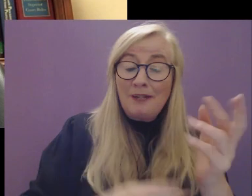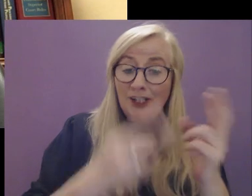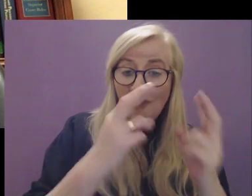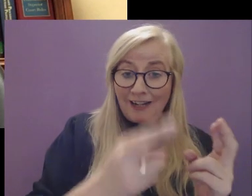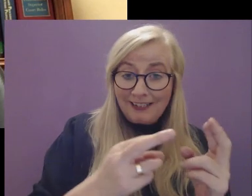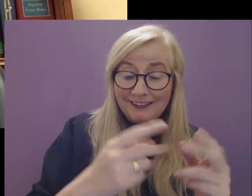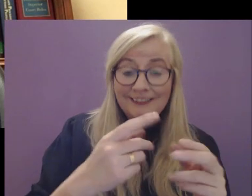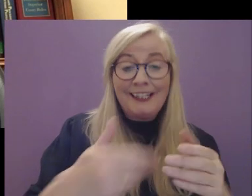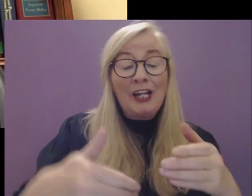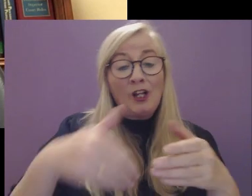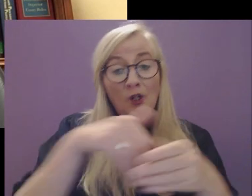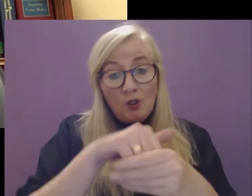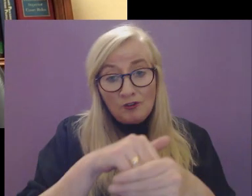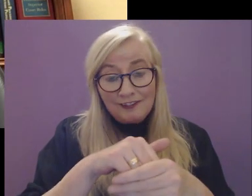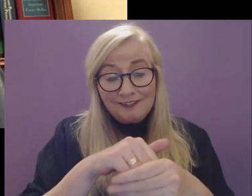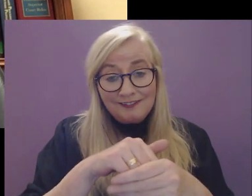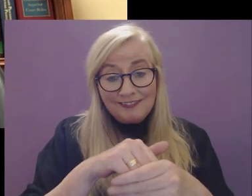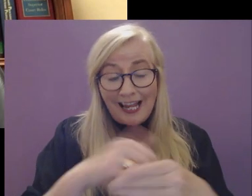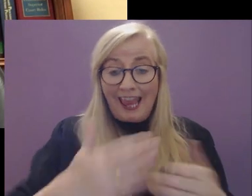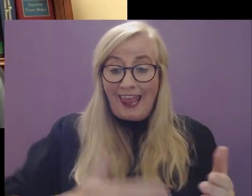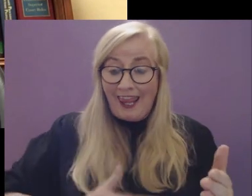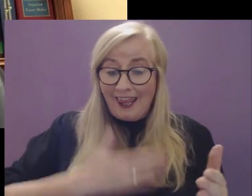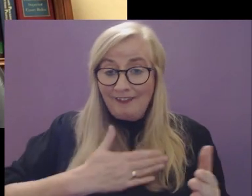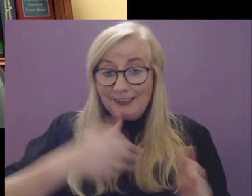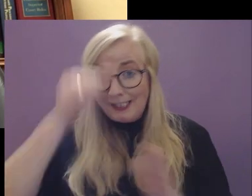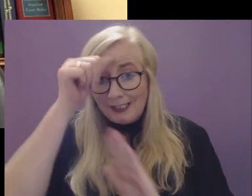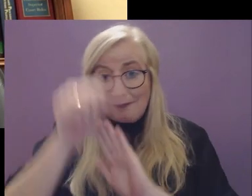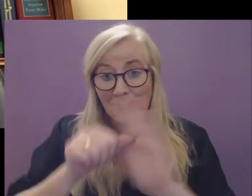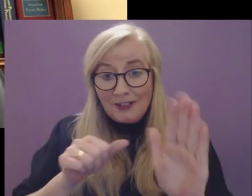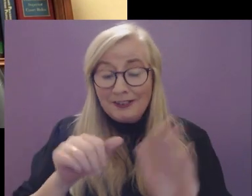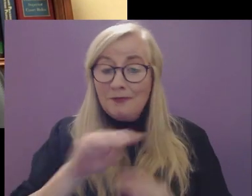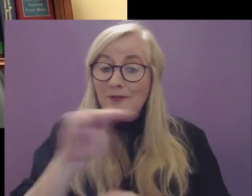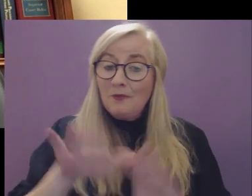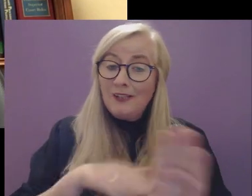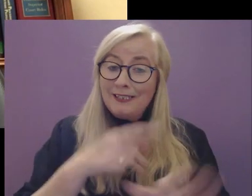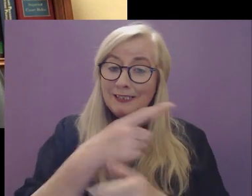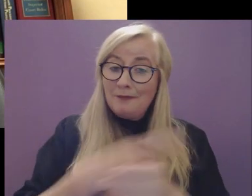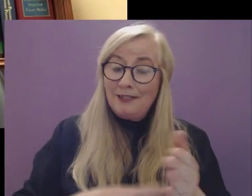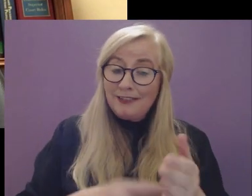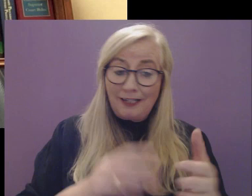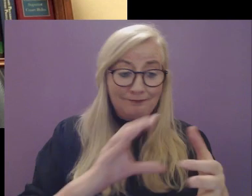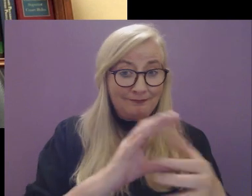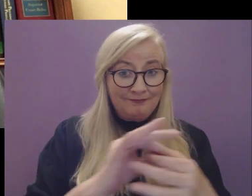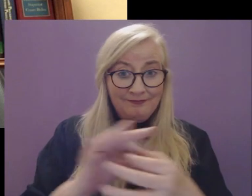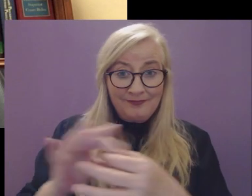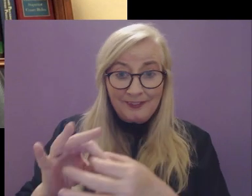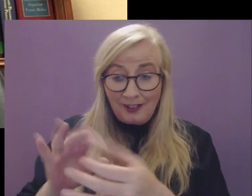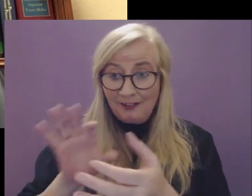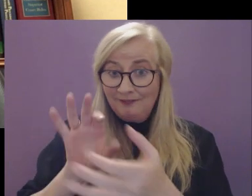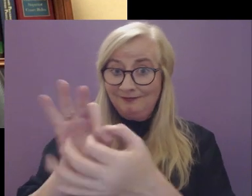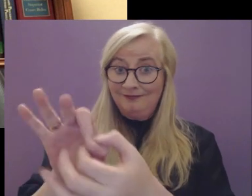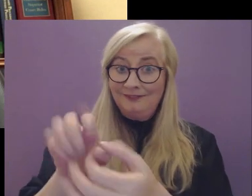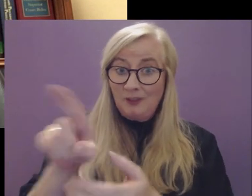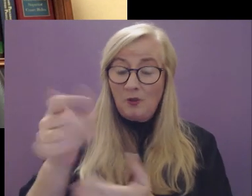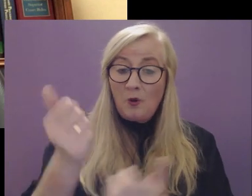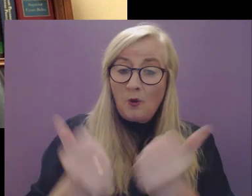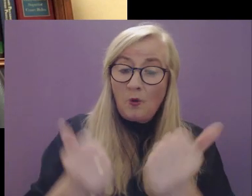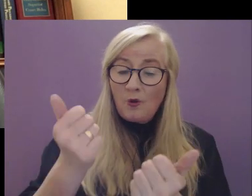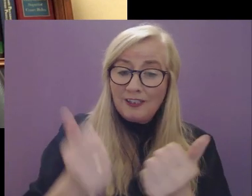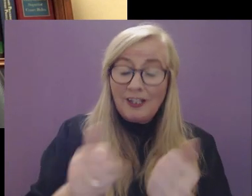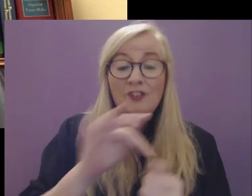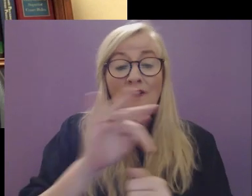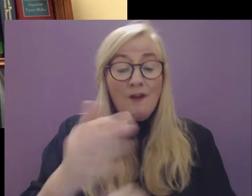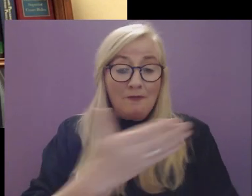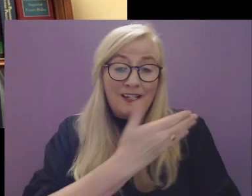rights and inclusion and the lived experience of persons with disabilities who attend the courts. At the outset,